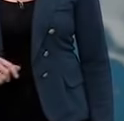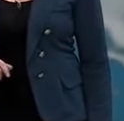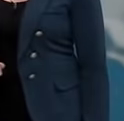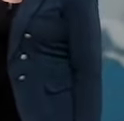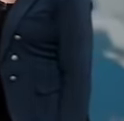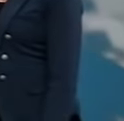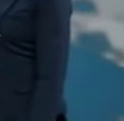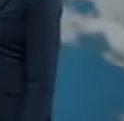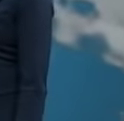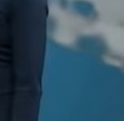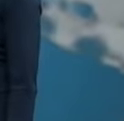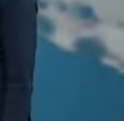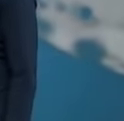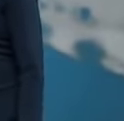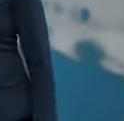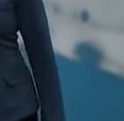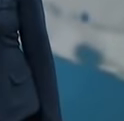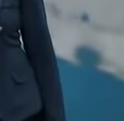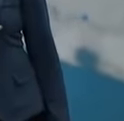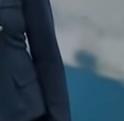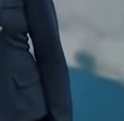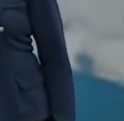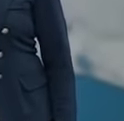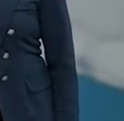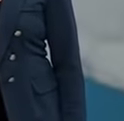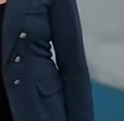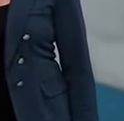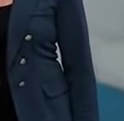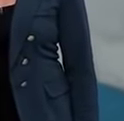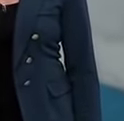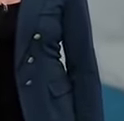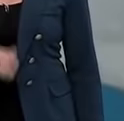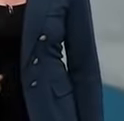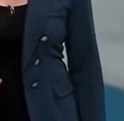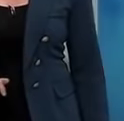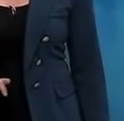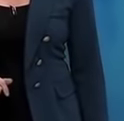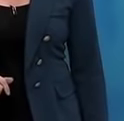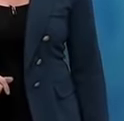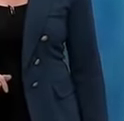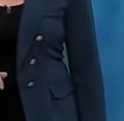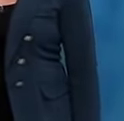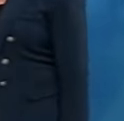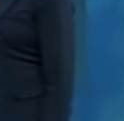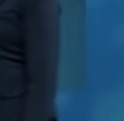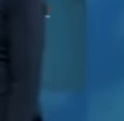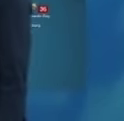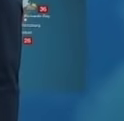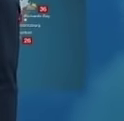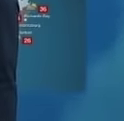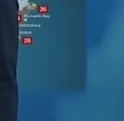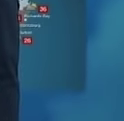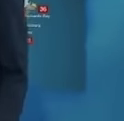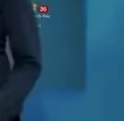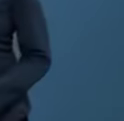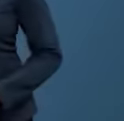especially over the central part. And, of course, we're expecting yet another cold front in the western Cape. Two-week cold fronts moving in on Thursday, bringing in the